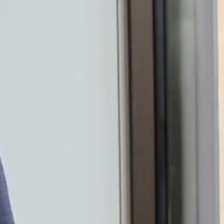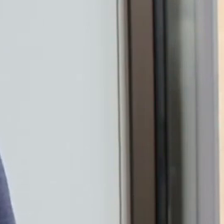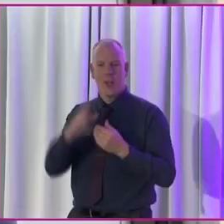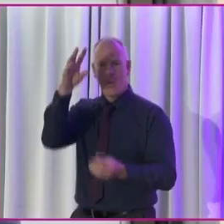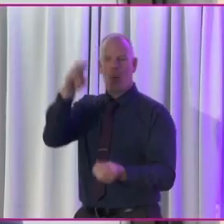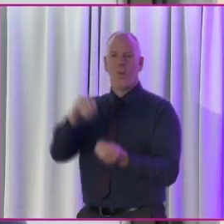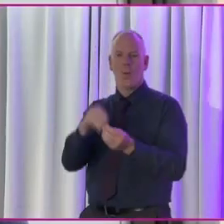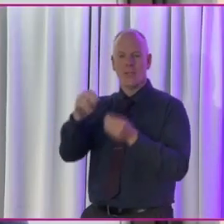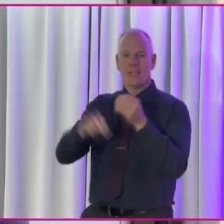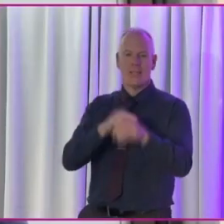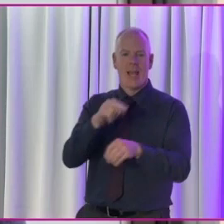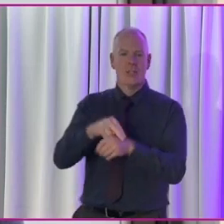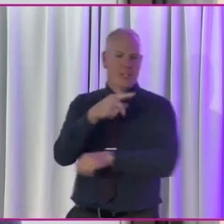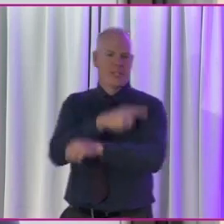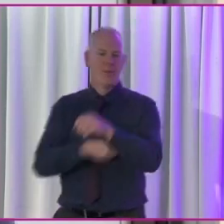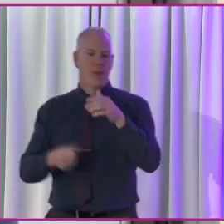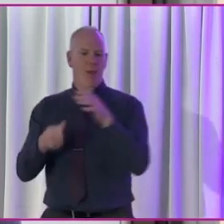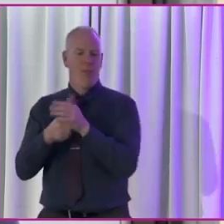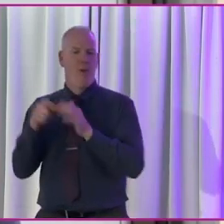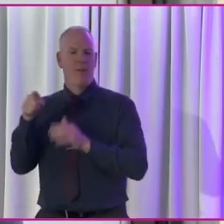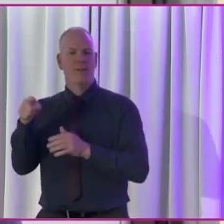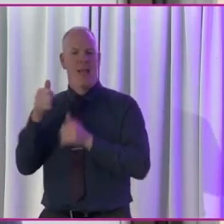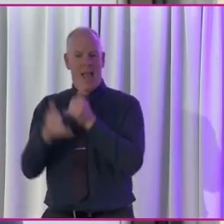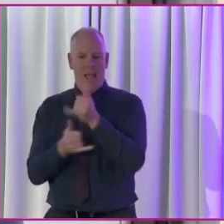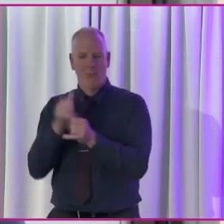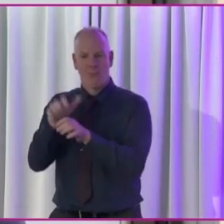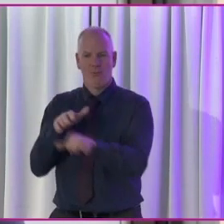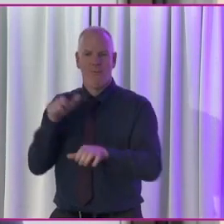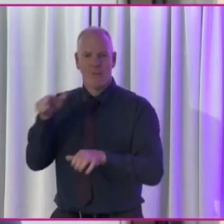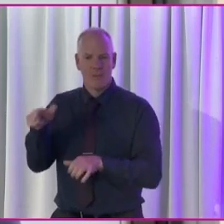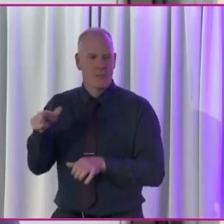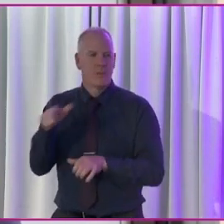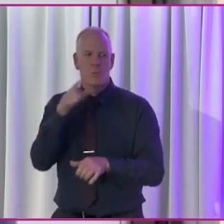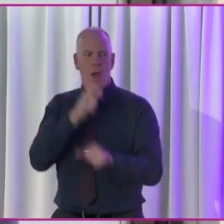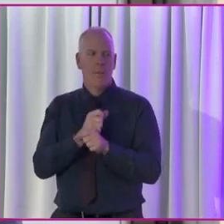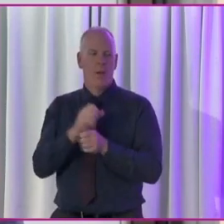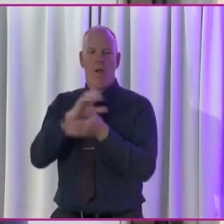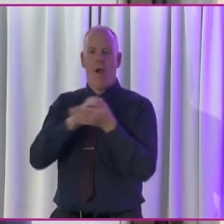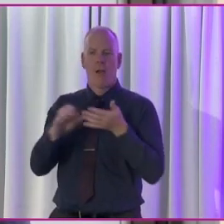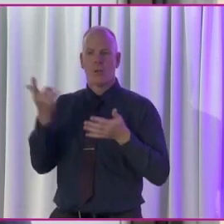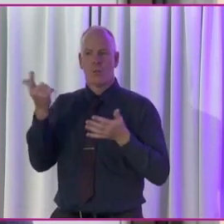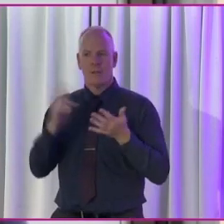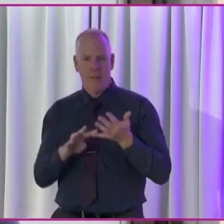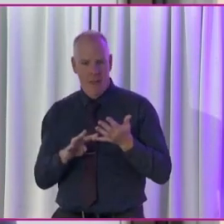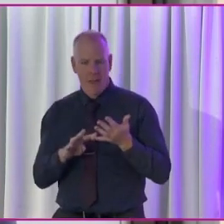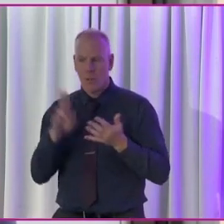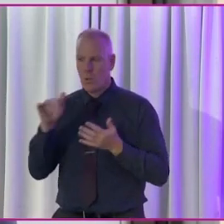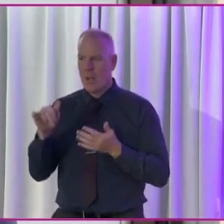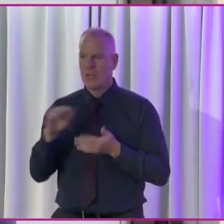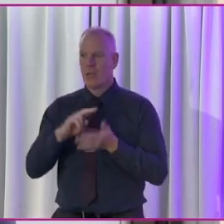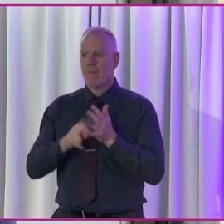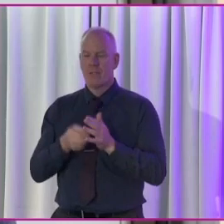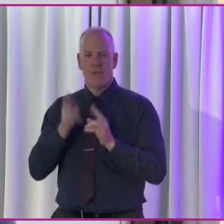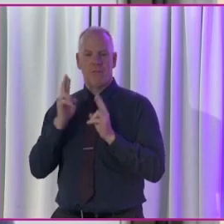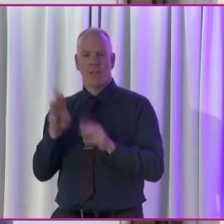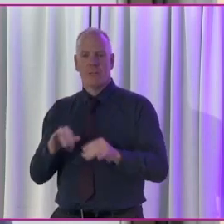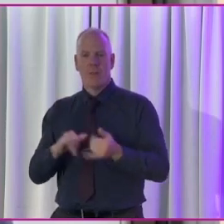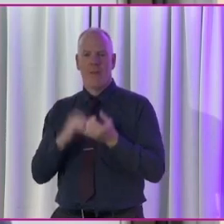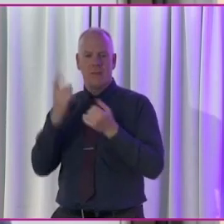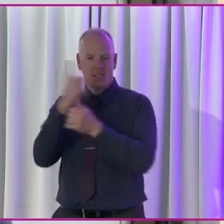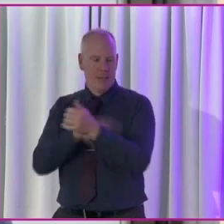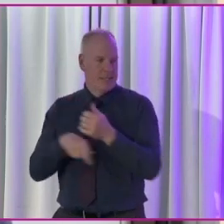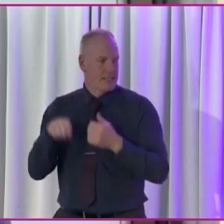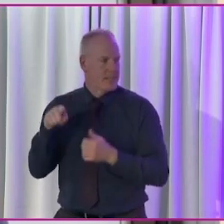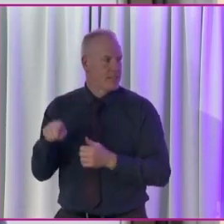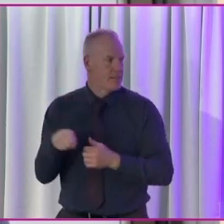close of the National Disability Authority's annual conference on the subject of Article 29 of the UN Convention on the Rights of